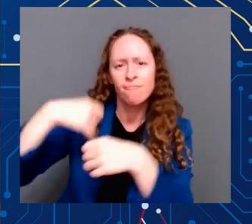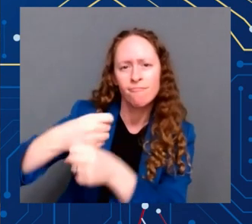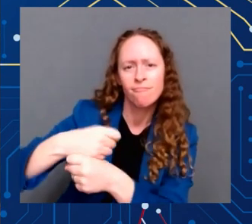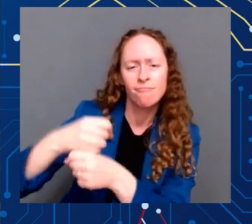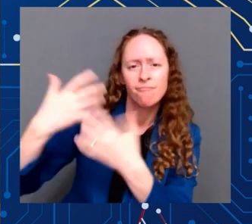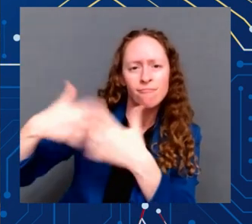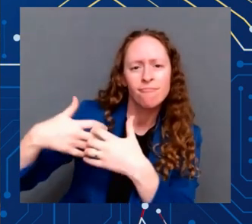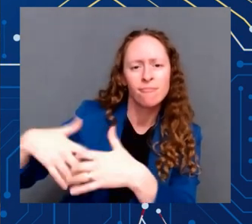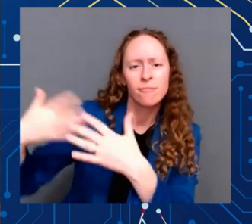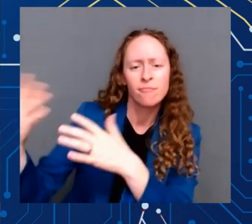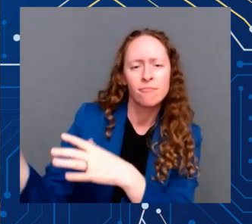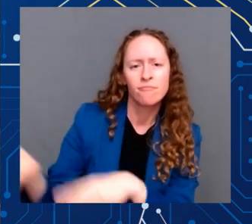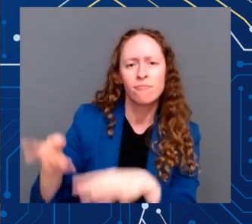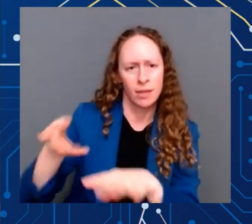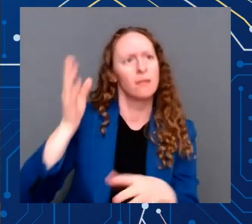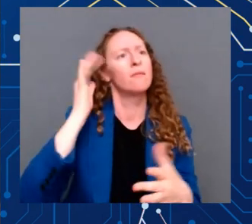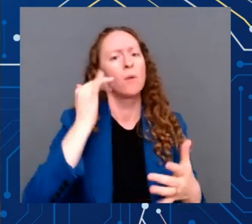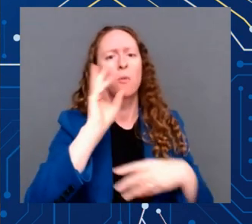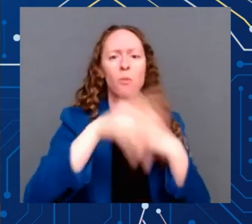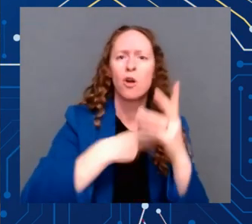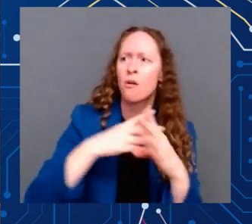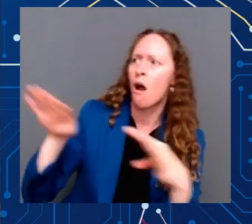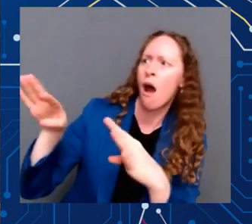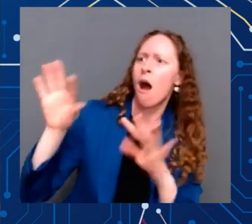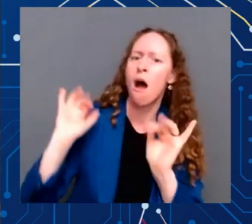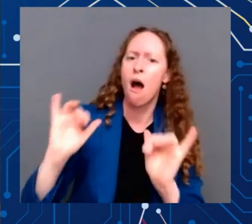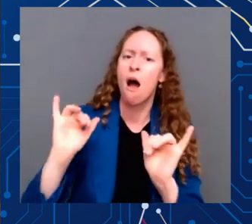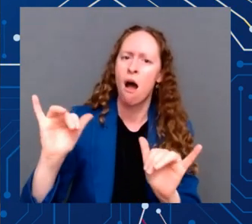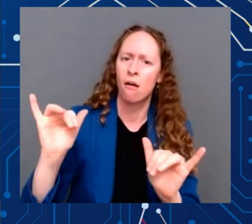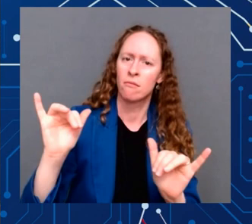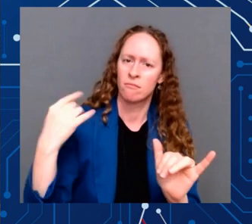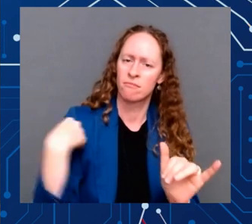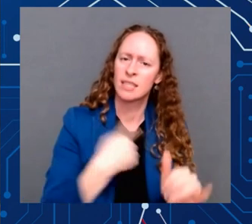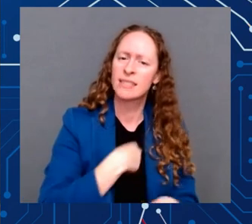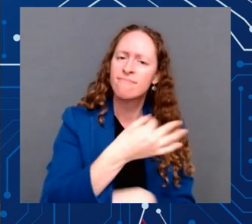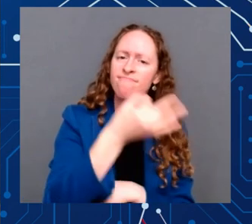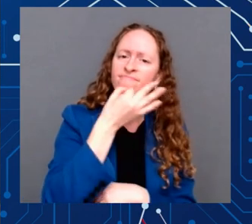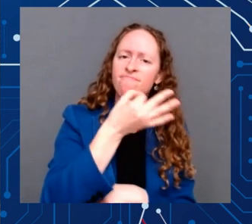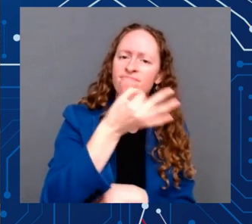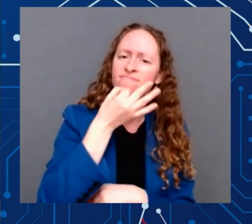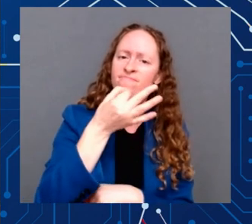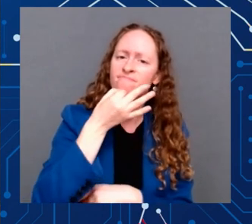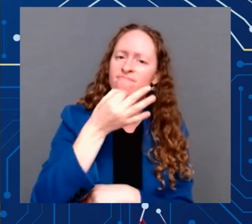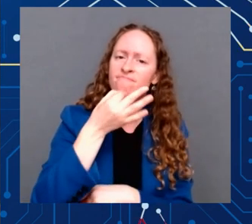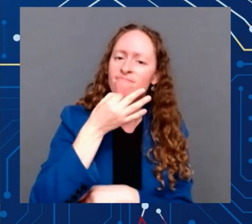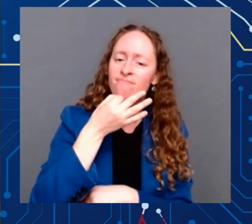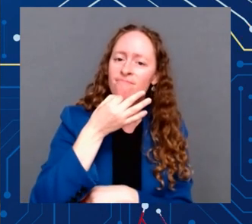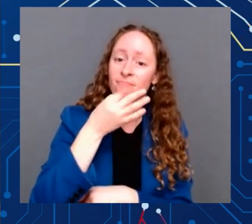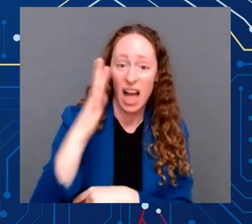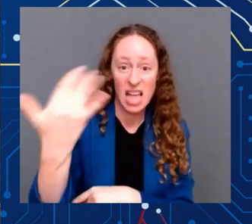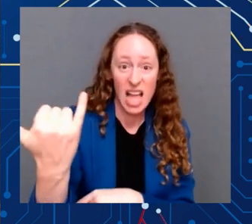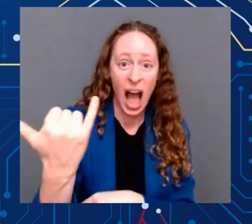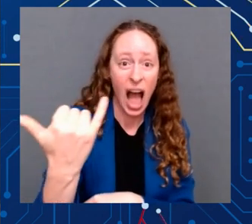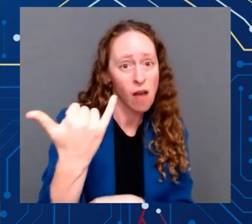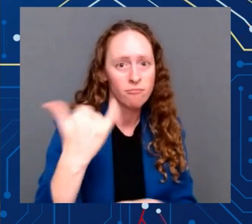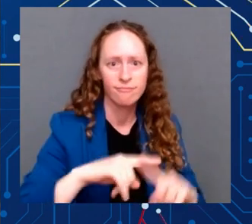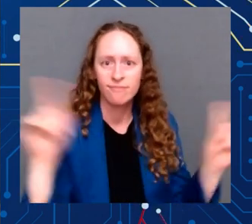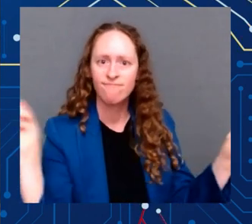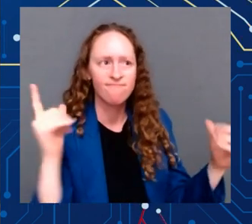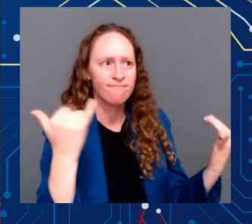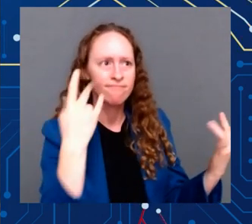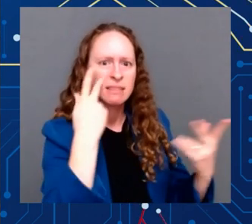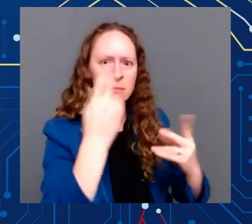preserving that legacy in this century, in a world of fierce competition and hungry authoritarians both abroad